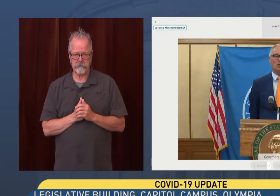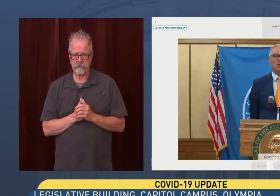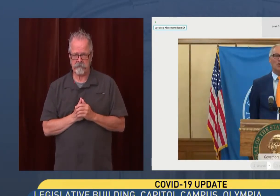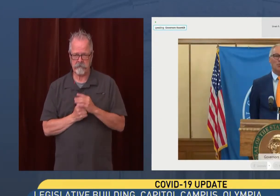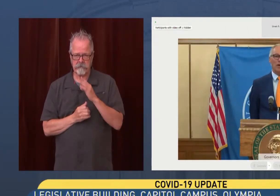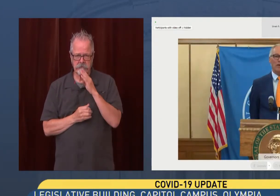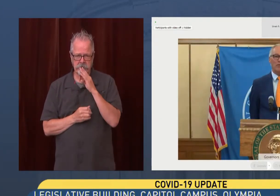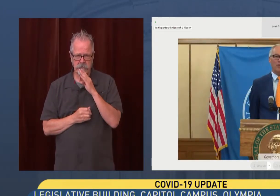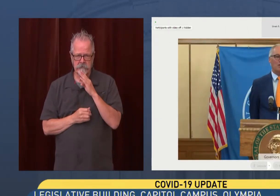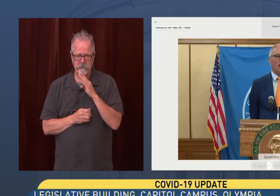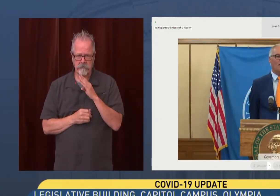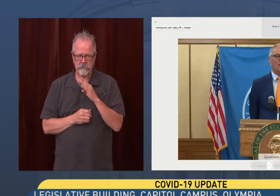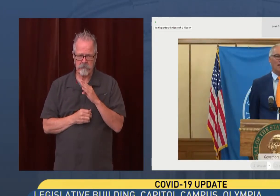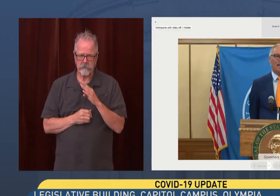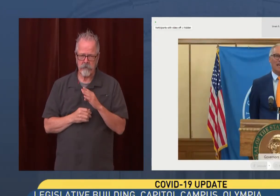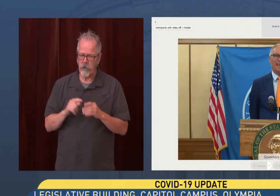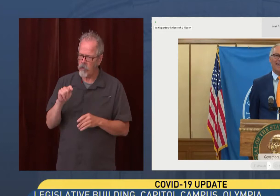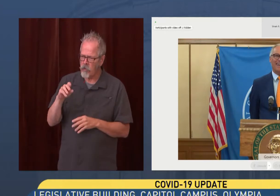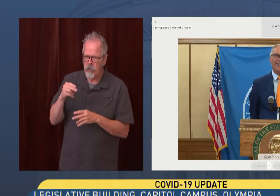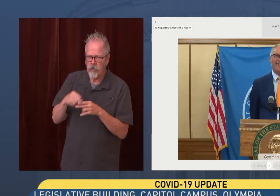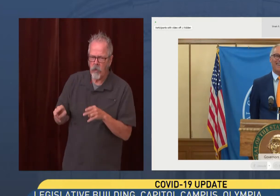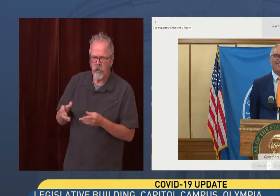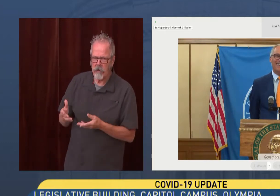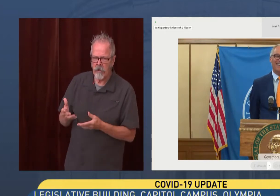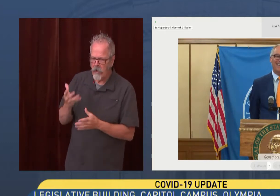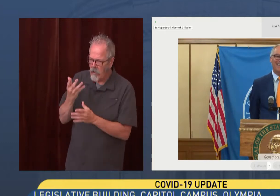Unfortunately, they're too brief. just lost you again.